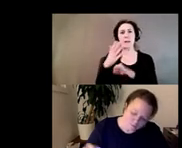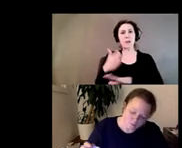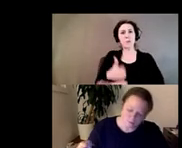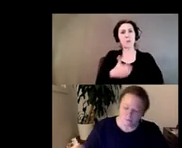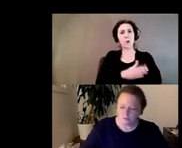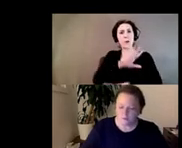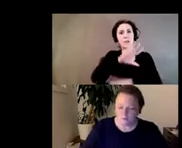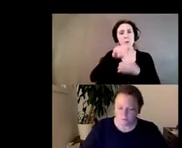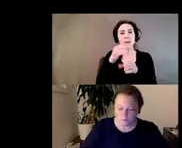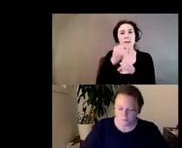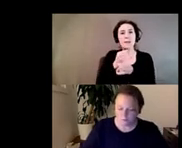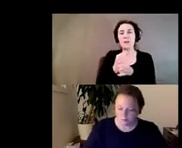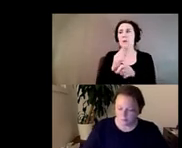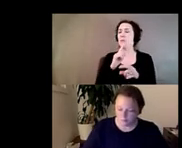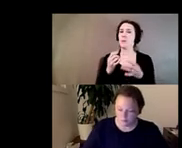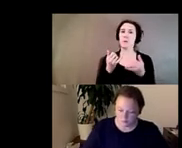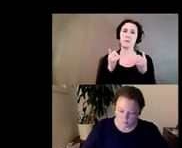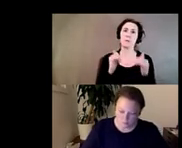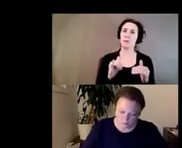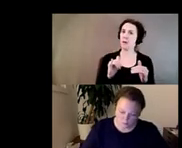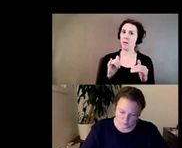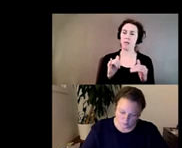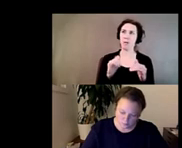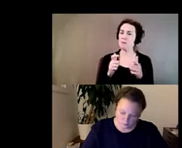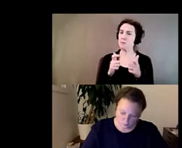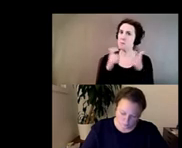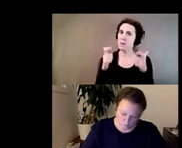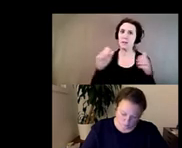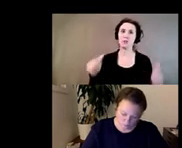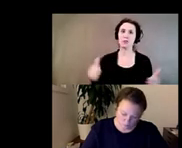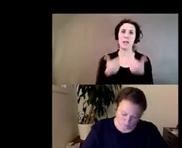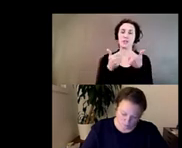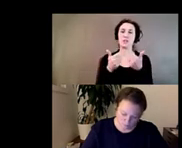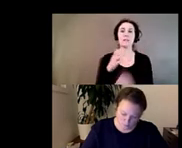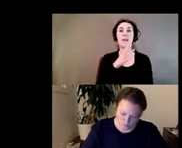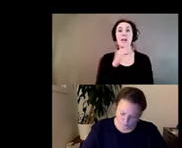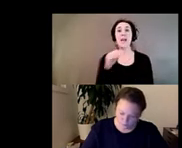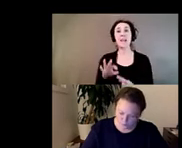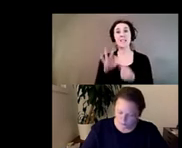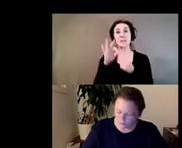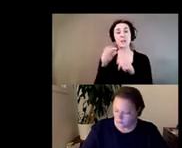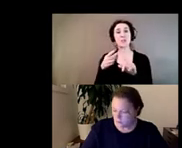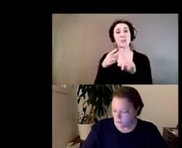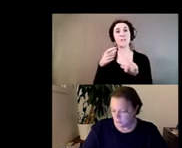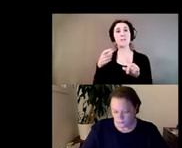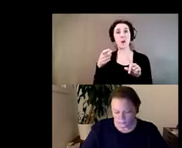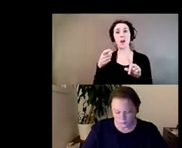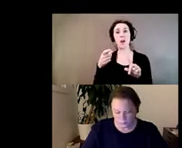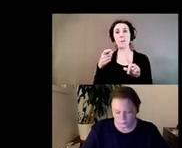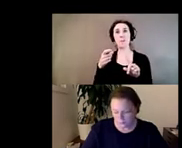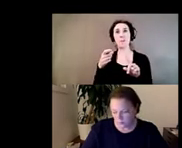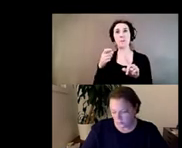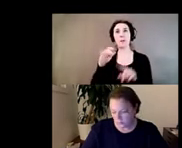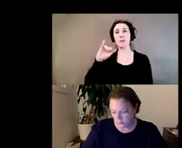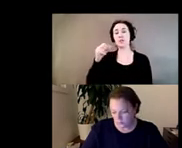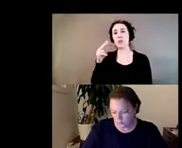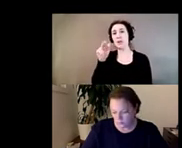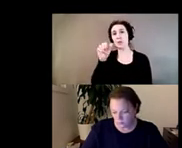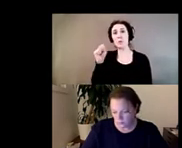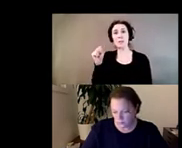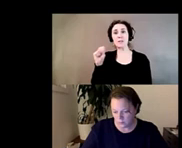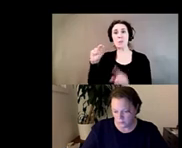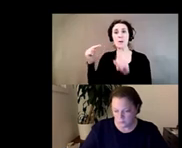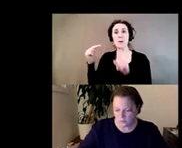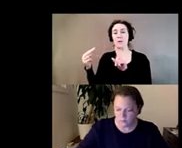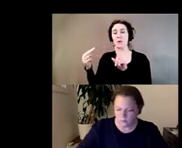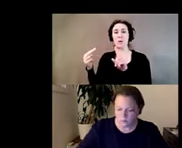heavy rocks that are hard to move and especially from Joshua's point of view that the institution still has a lot of work to do